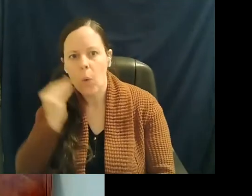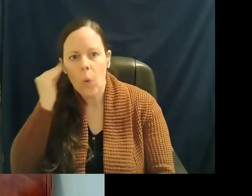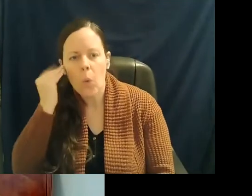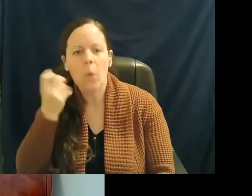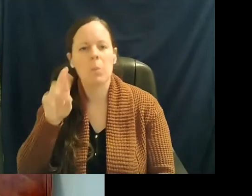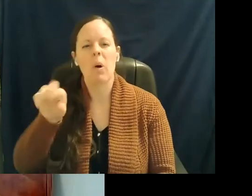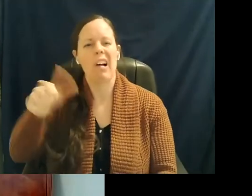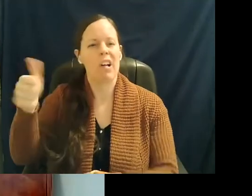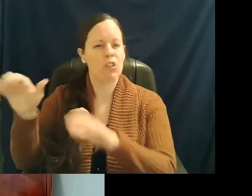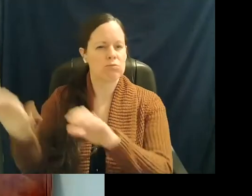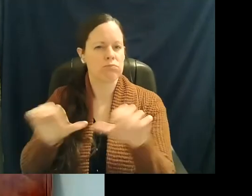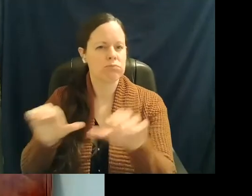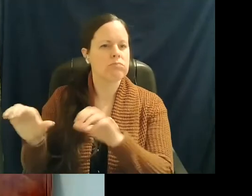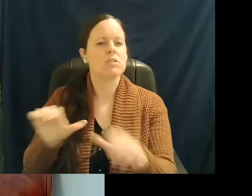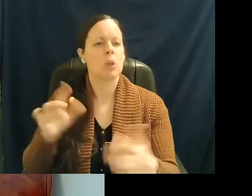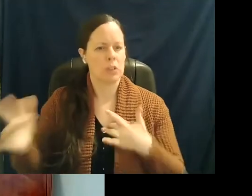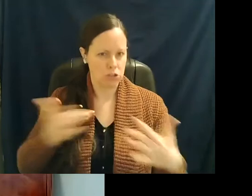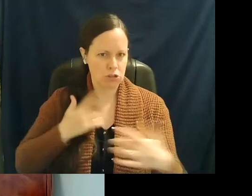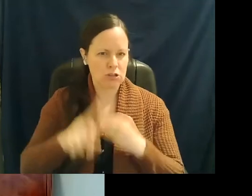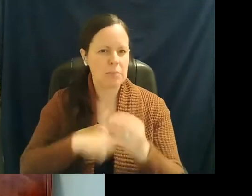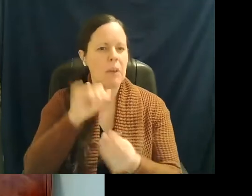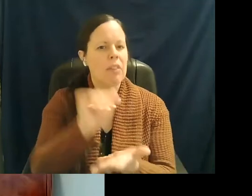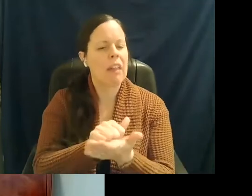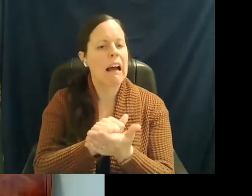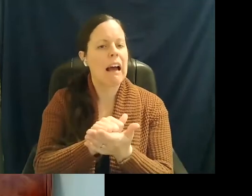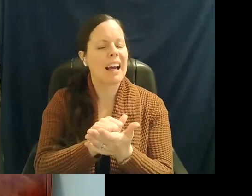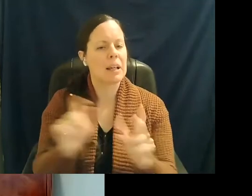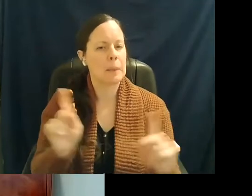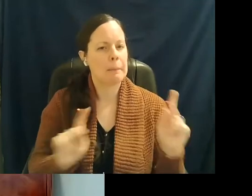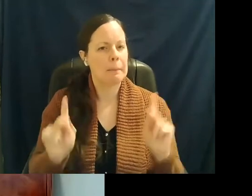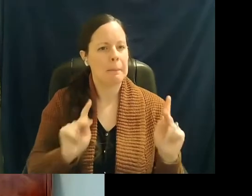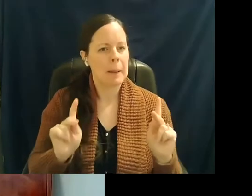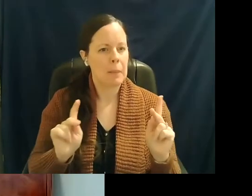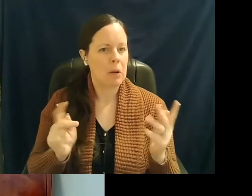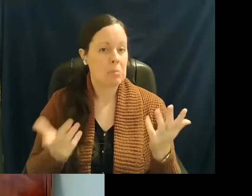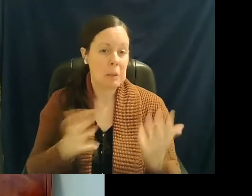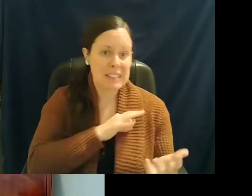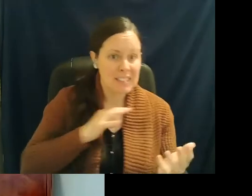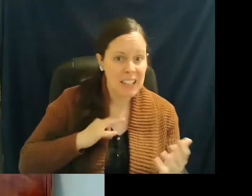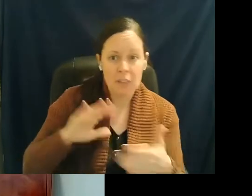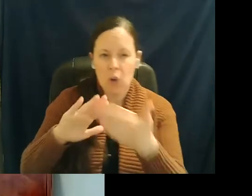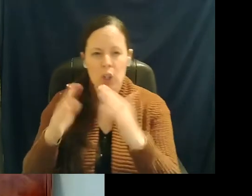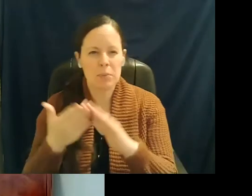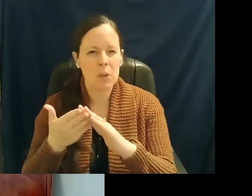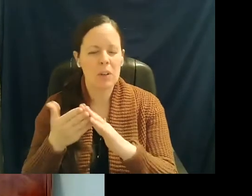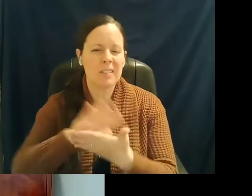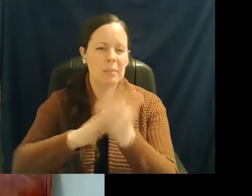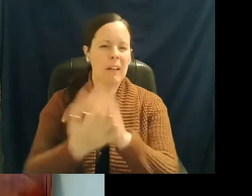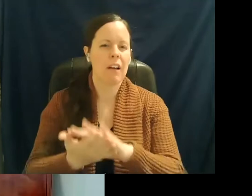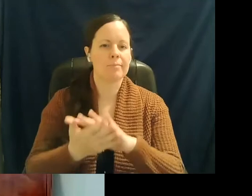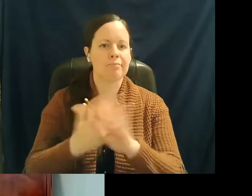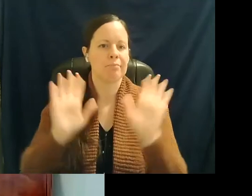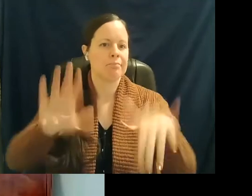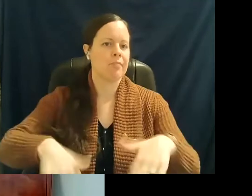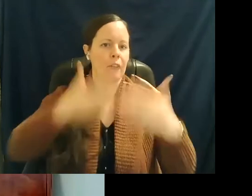activities. So I get concerned about that, the lack of people of the staff or even the community, just kind of shutting it all